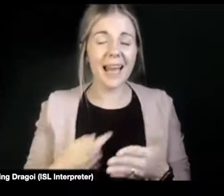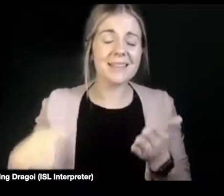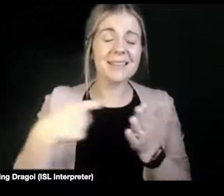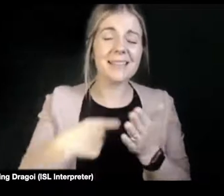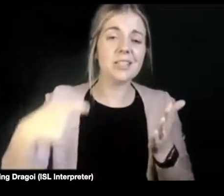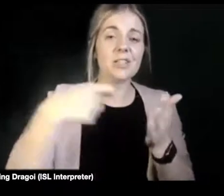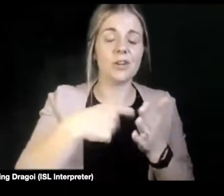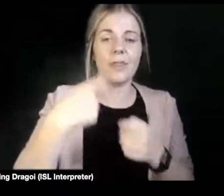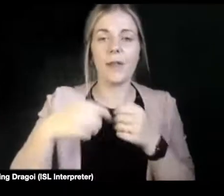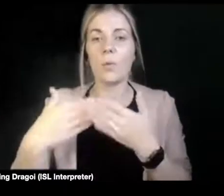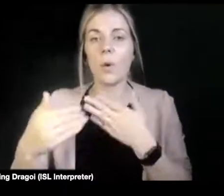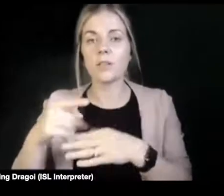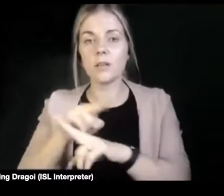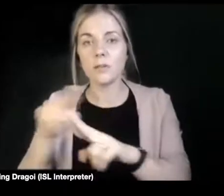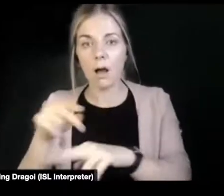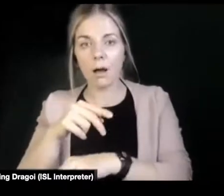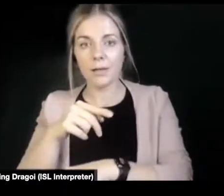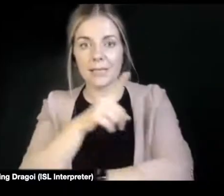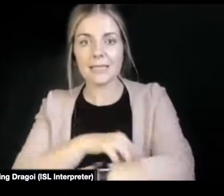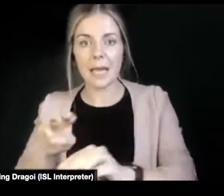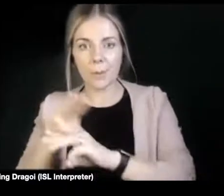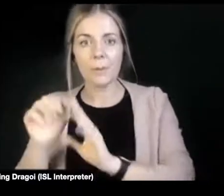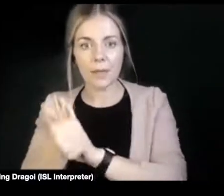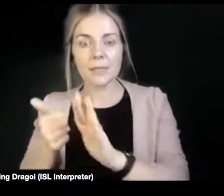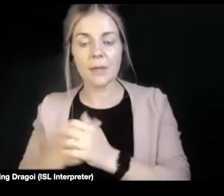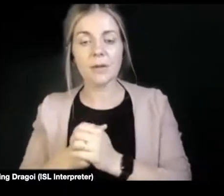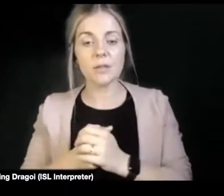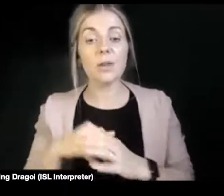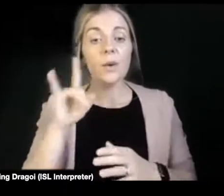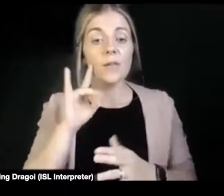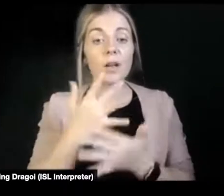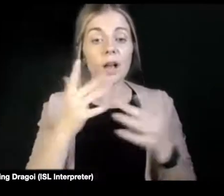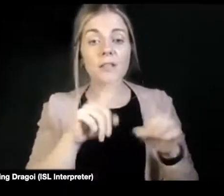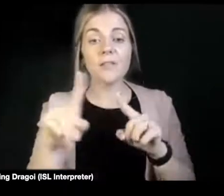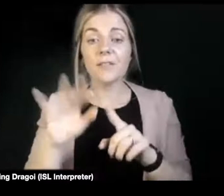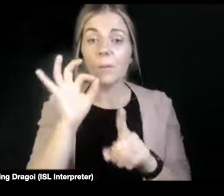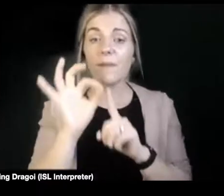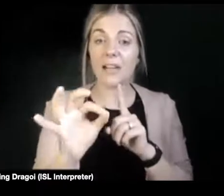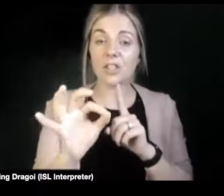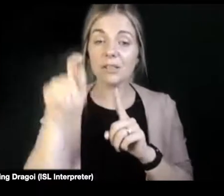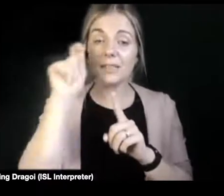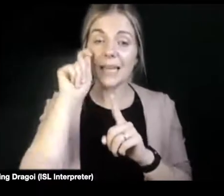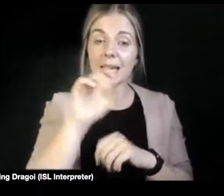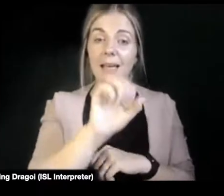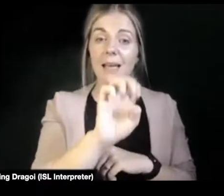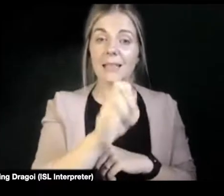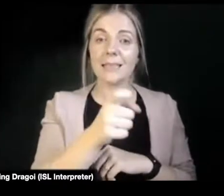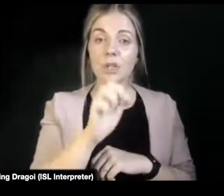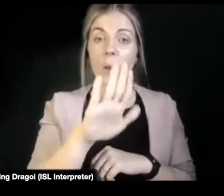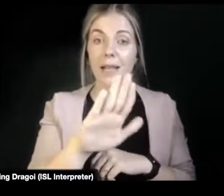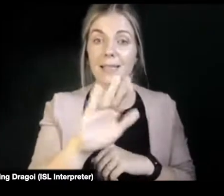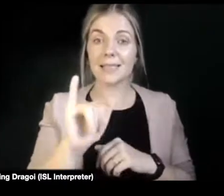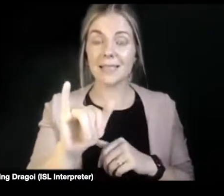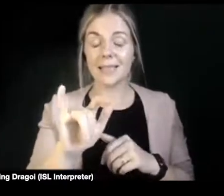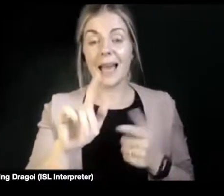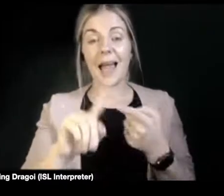data. We've heard professionals then saying that they think, you know, sexuality and disability belongs in the disability services